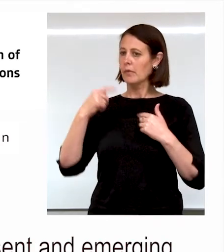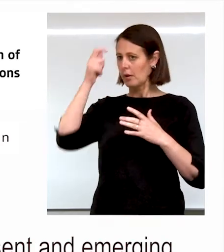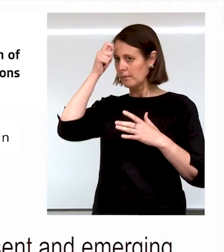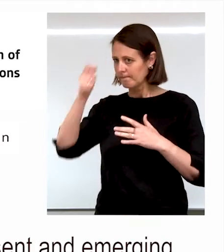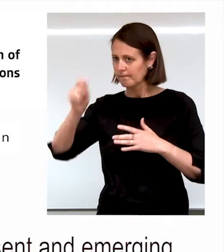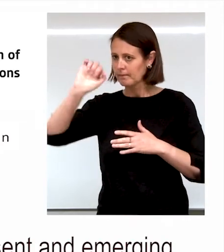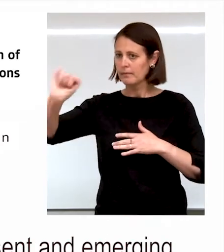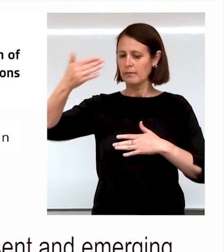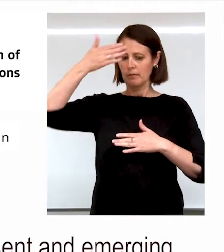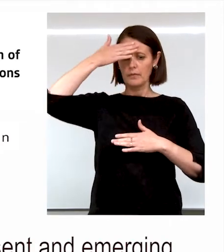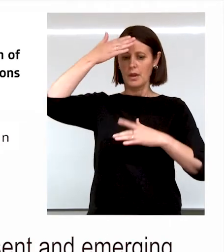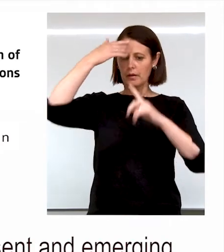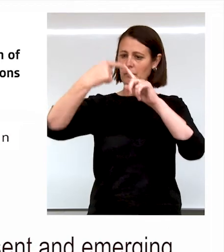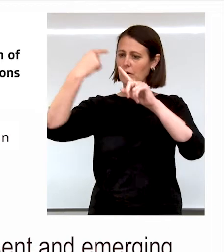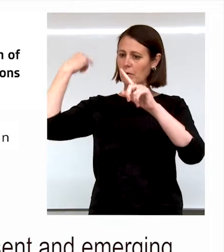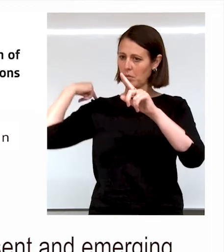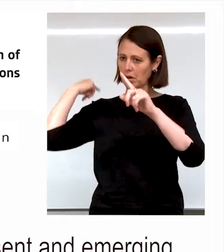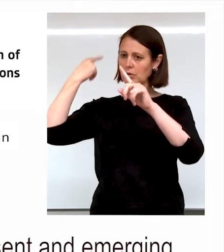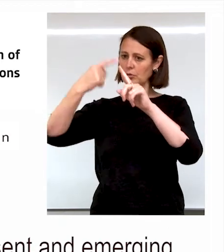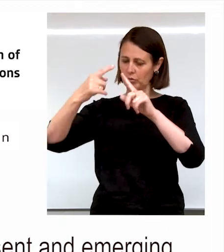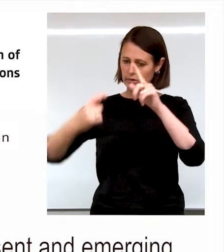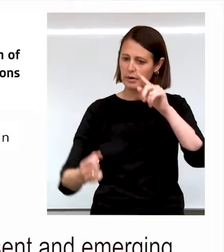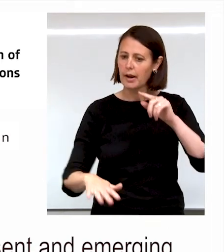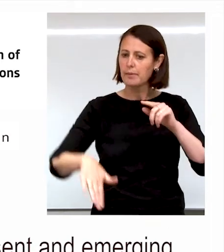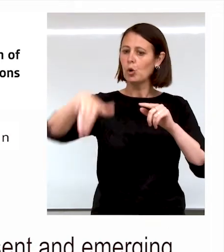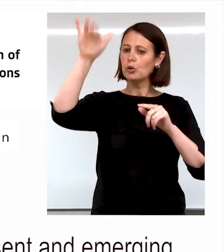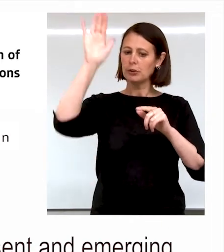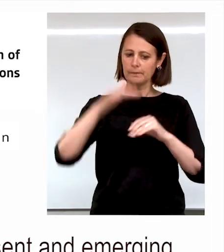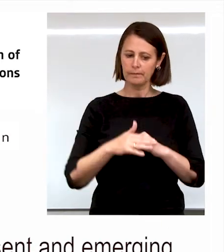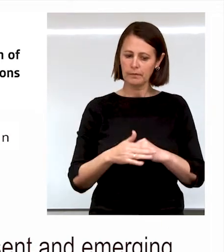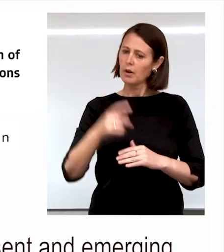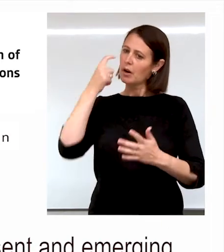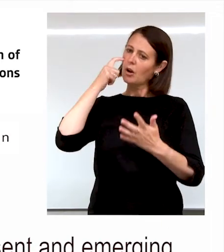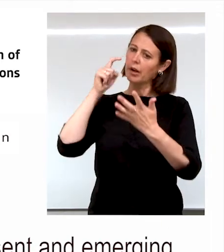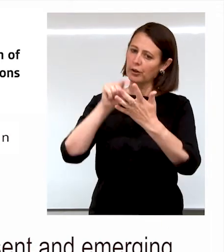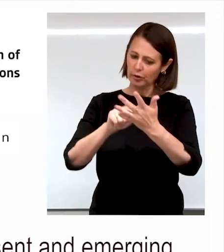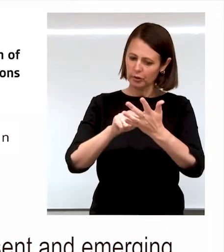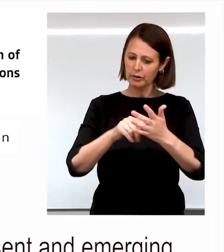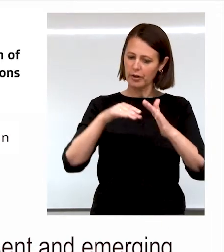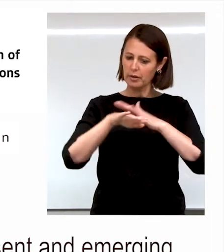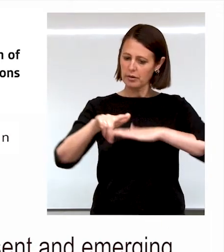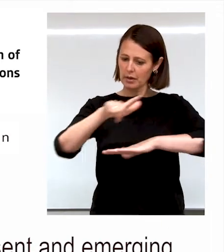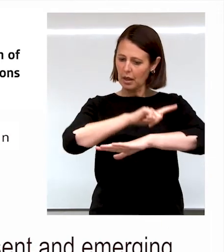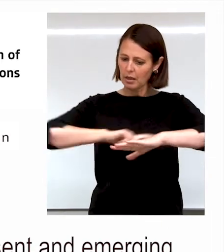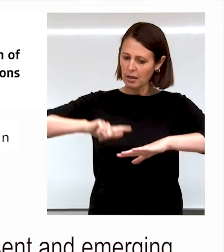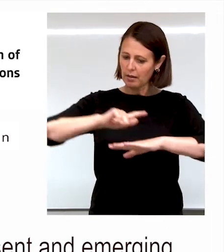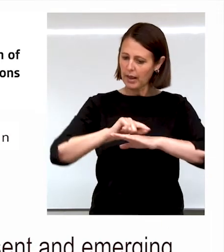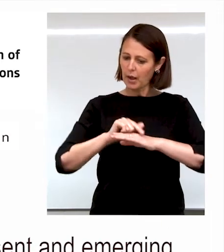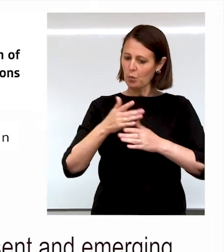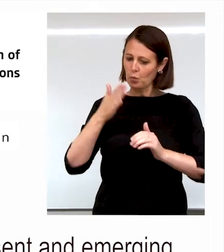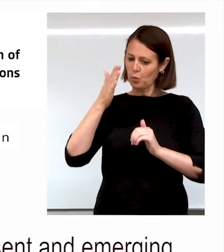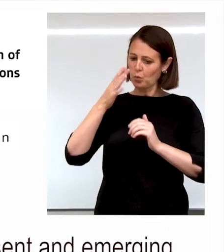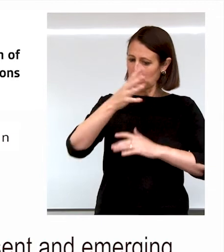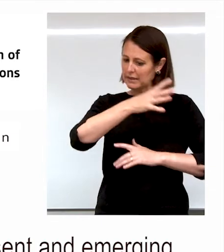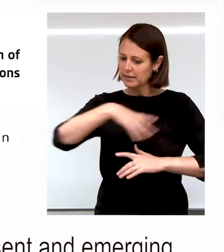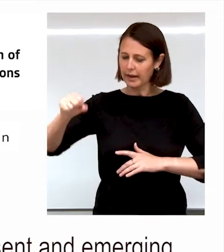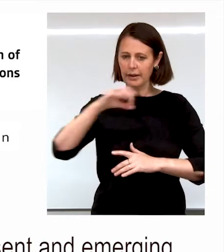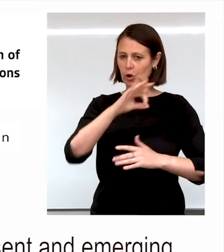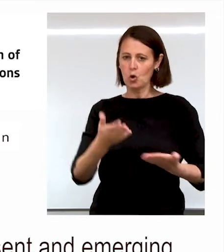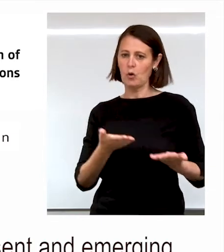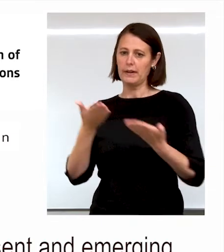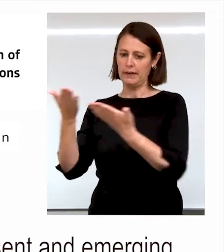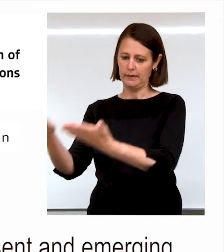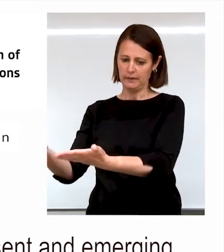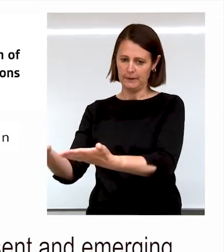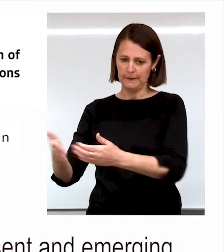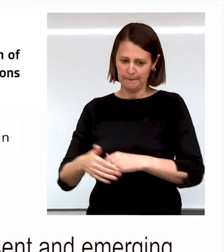to their elders past, present, and emerging and acknowledge that sovereignty over the land on which we meet